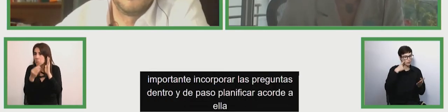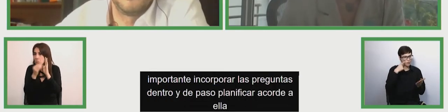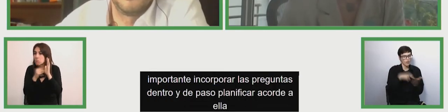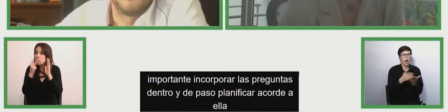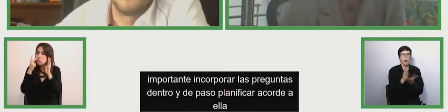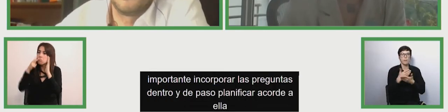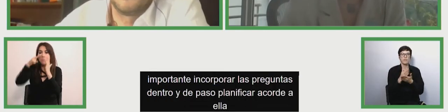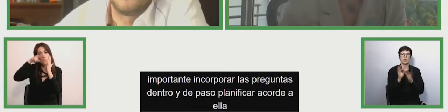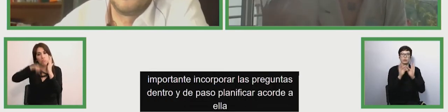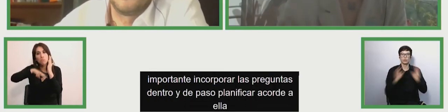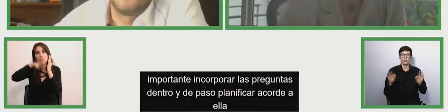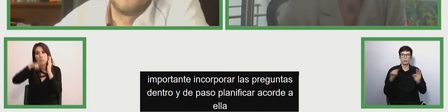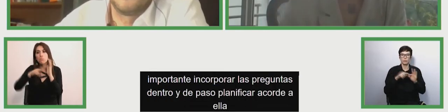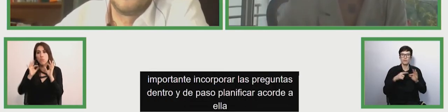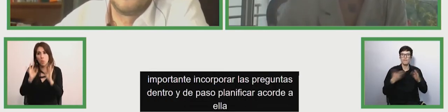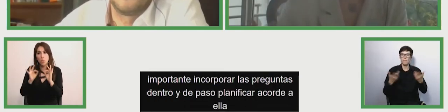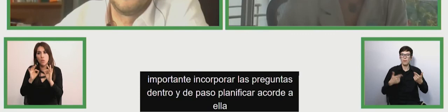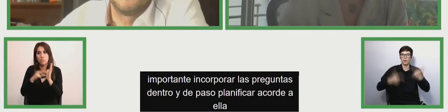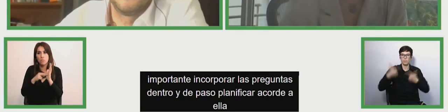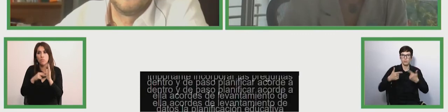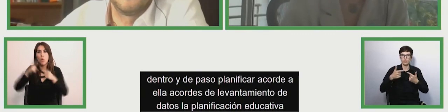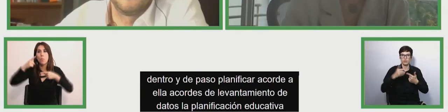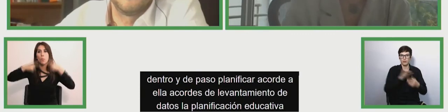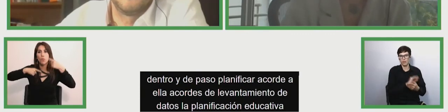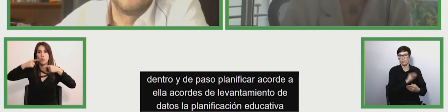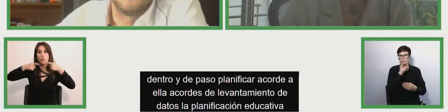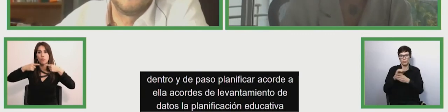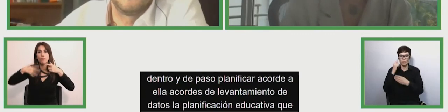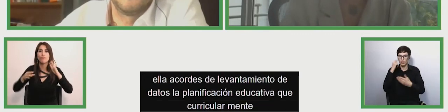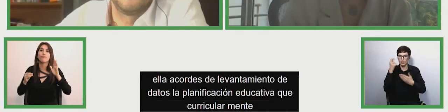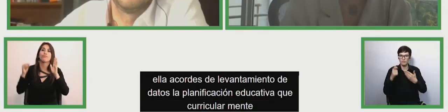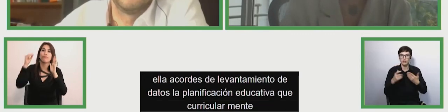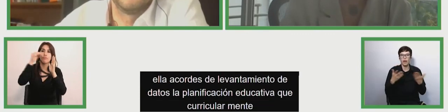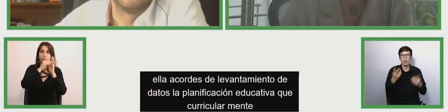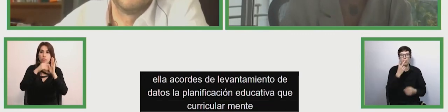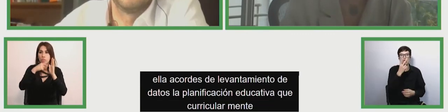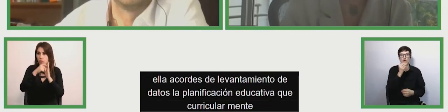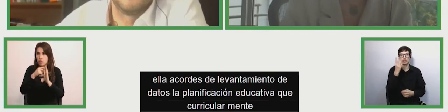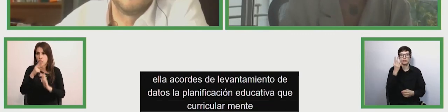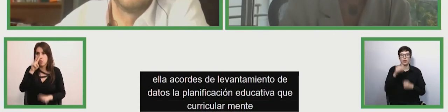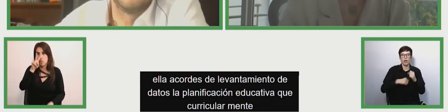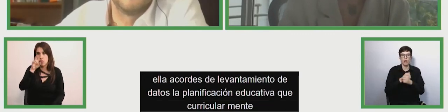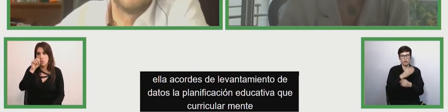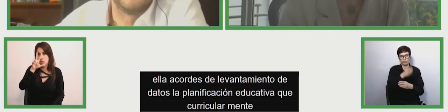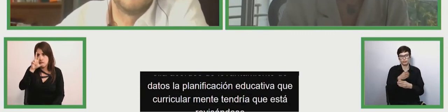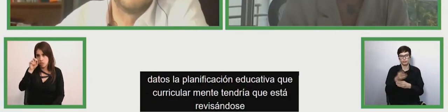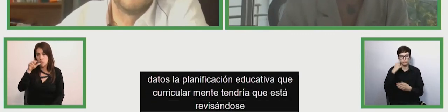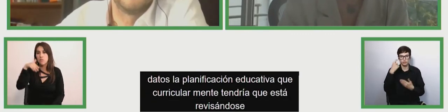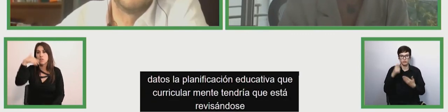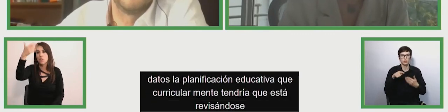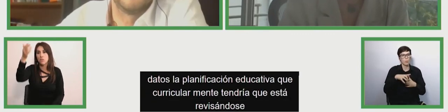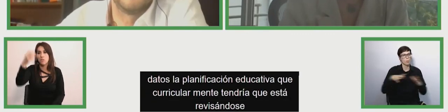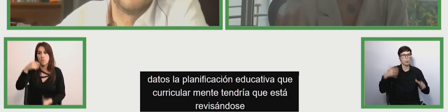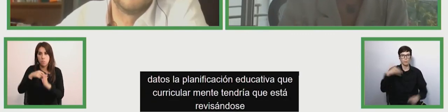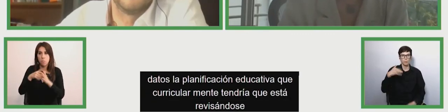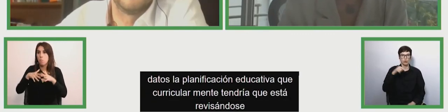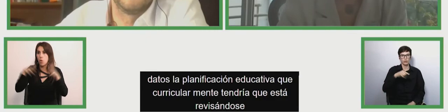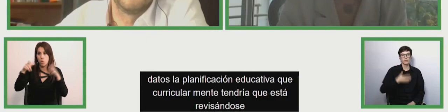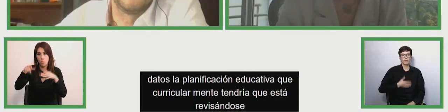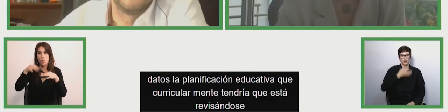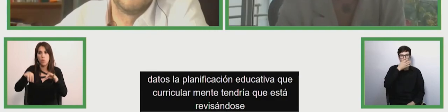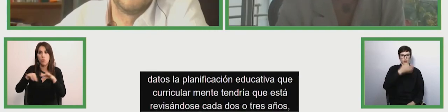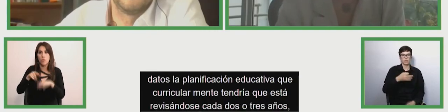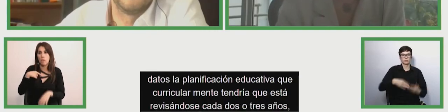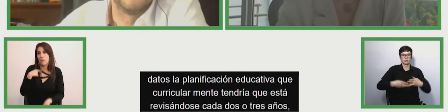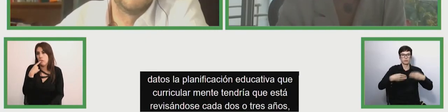the which quickly would be there we'll be reviewing every two to three years and that is very important i